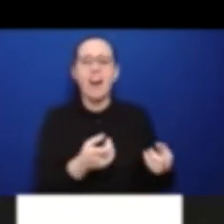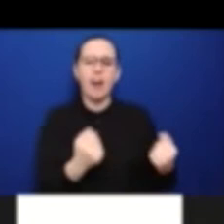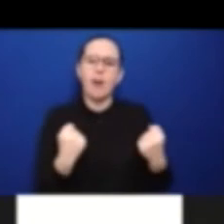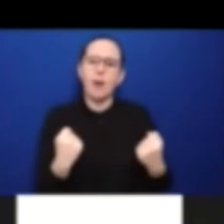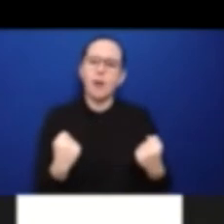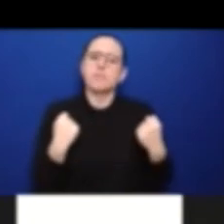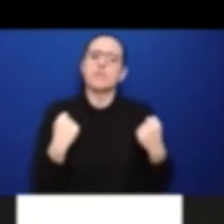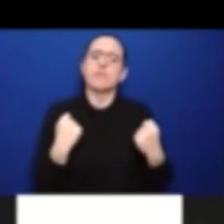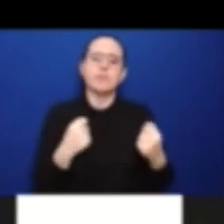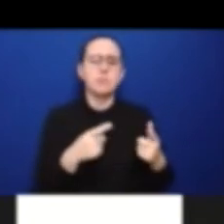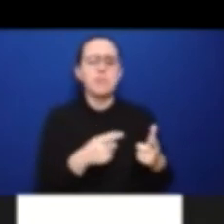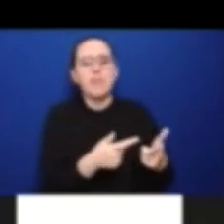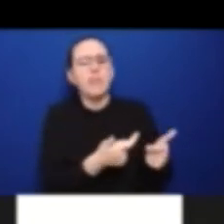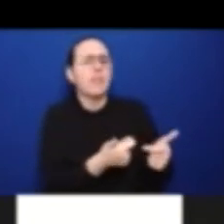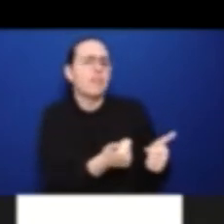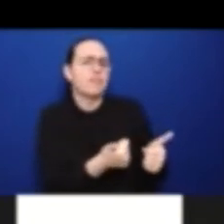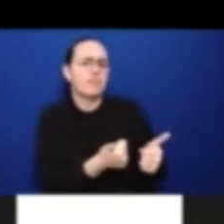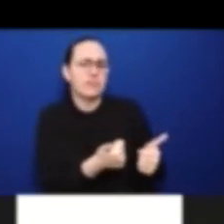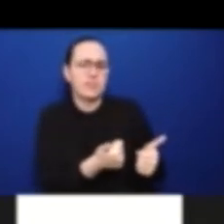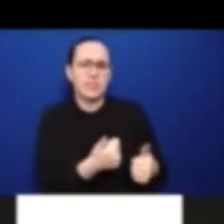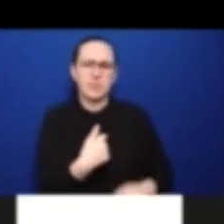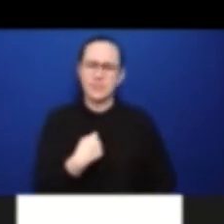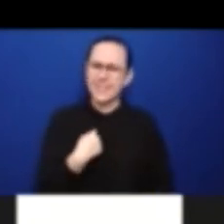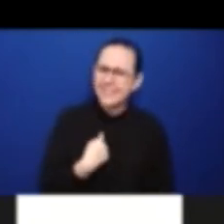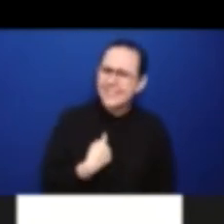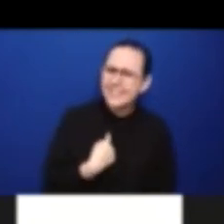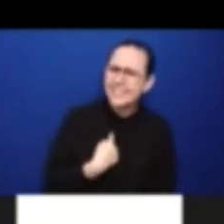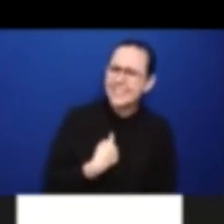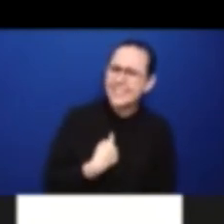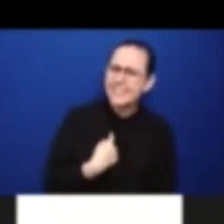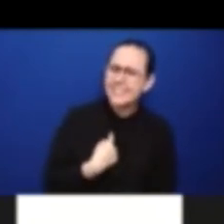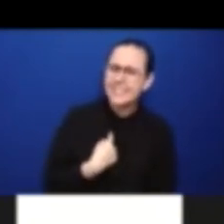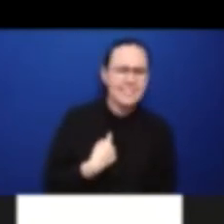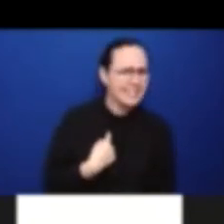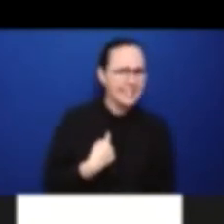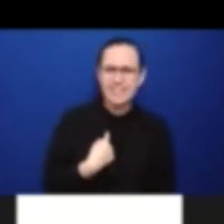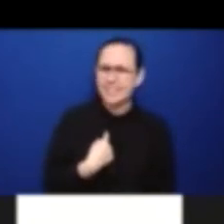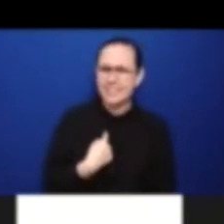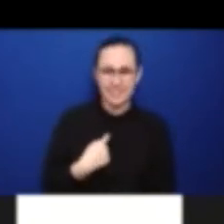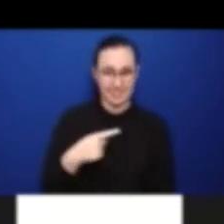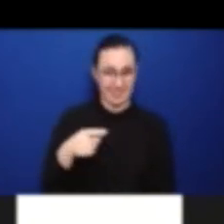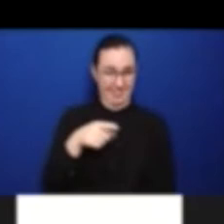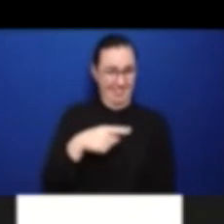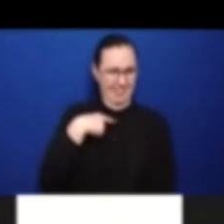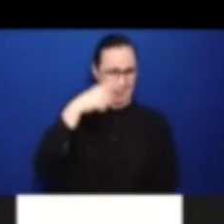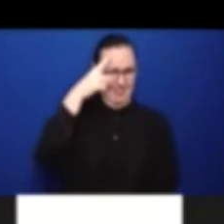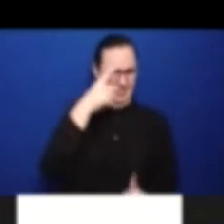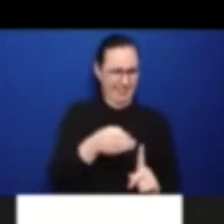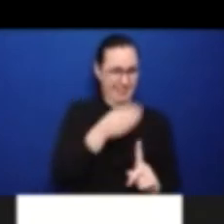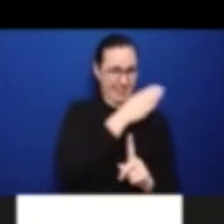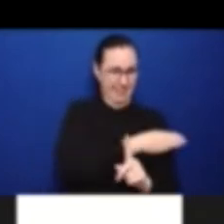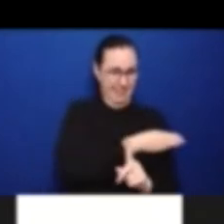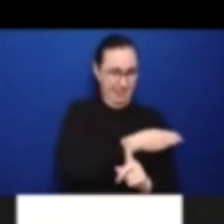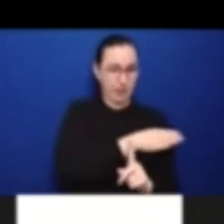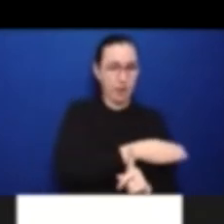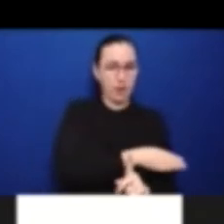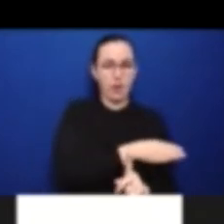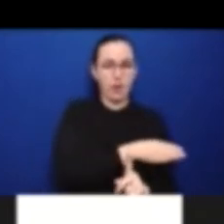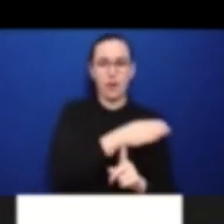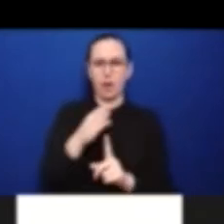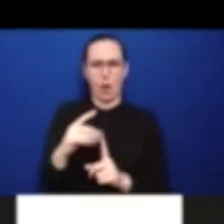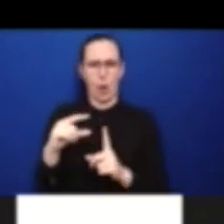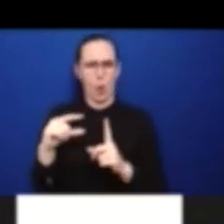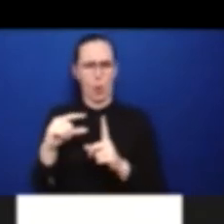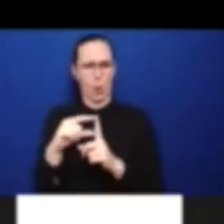And even I was reflecting this morning on the evolution of the language when it came to athletes and